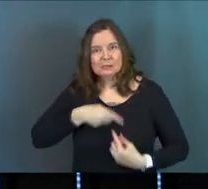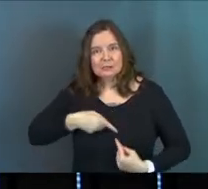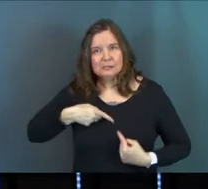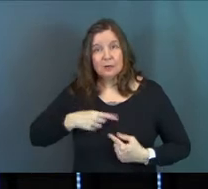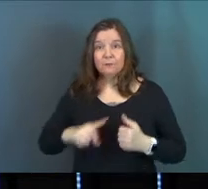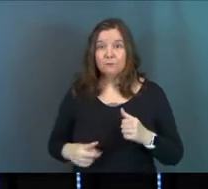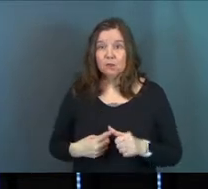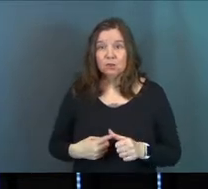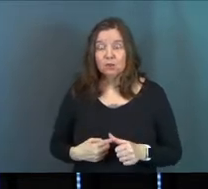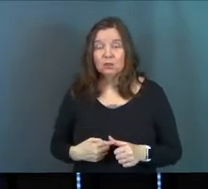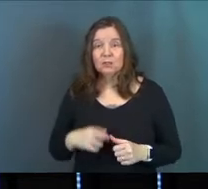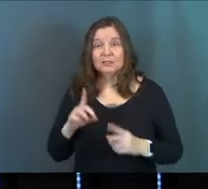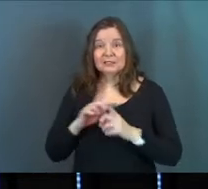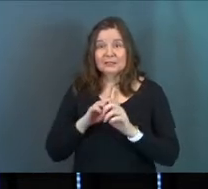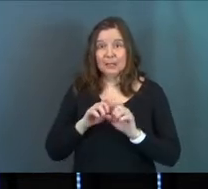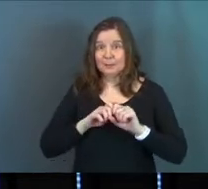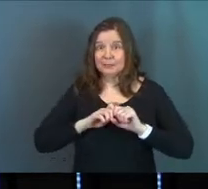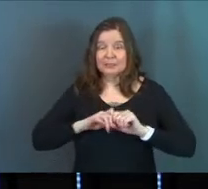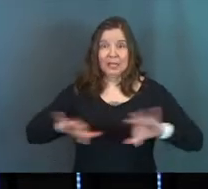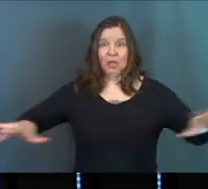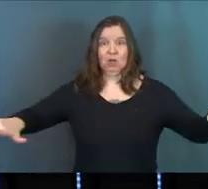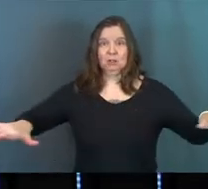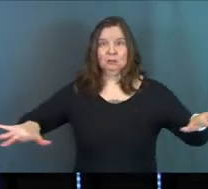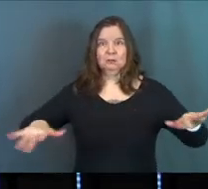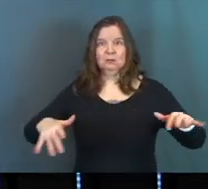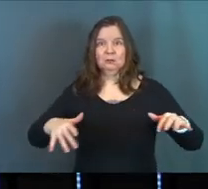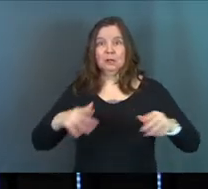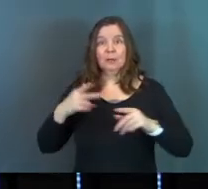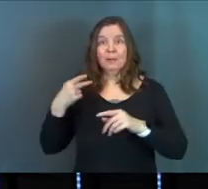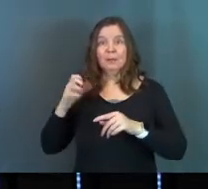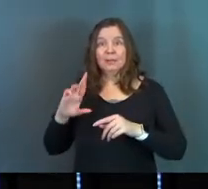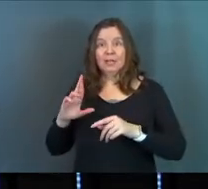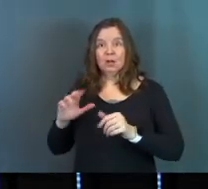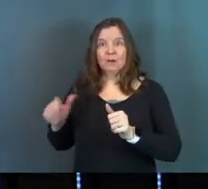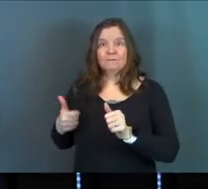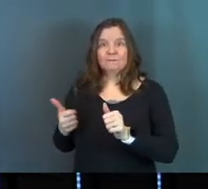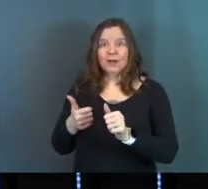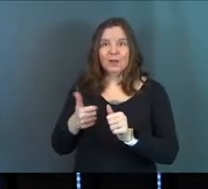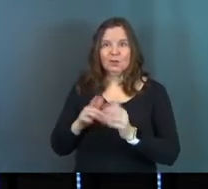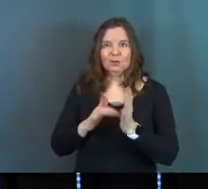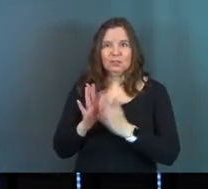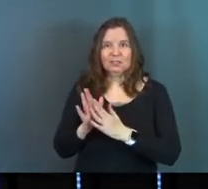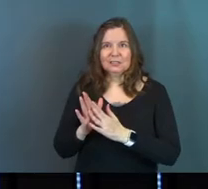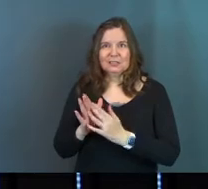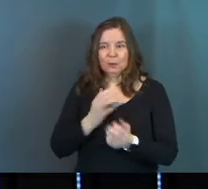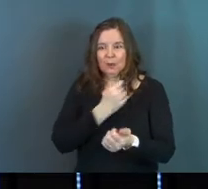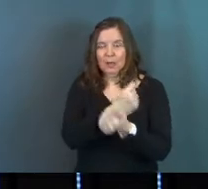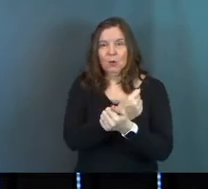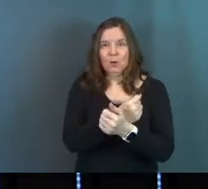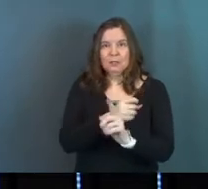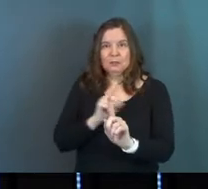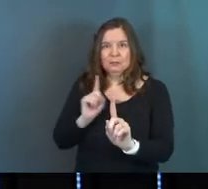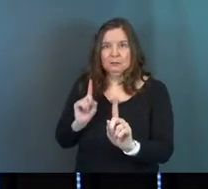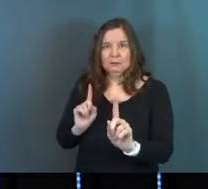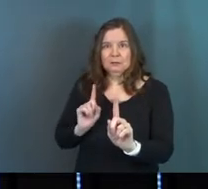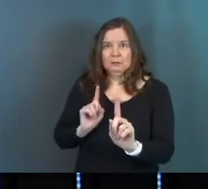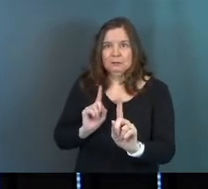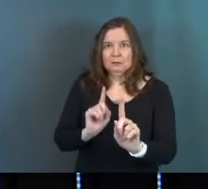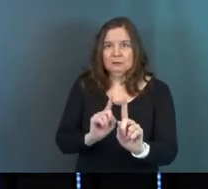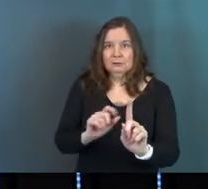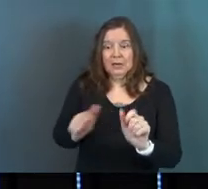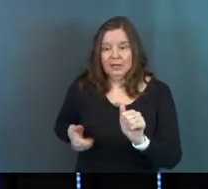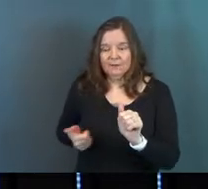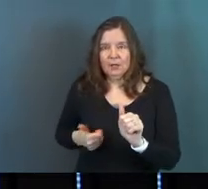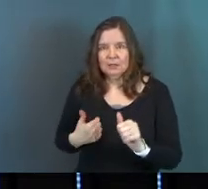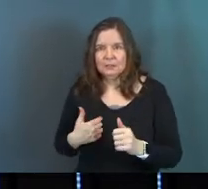First off, the disciples scattered, okay? Peter followed Jesus, which is a really cool, loyal moment for Peter, right? He's like, he got